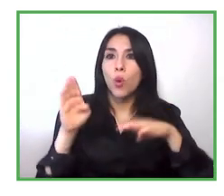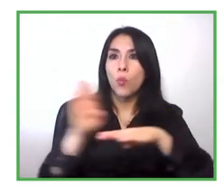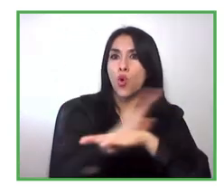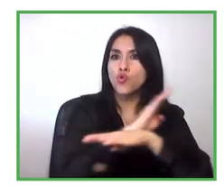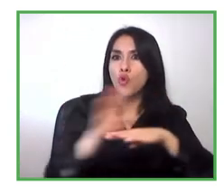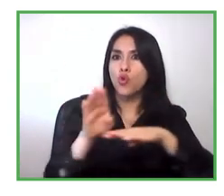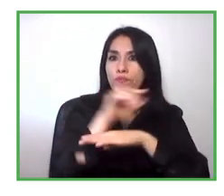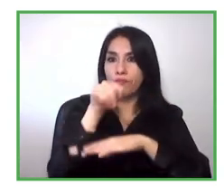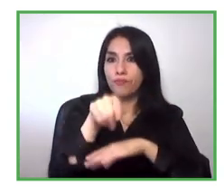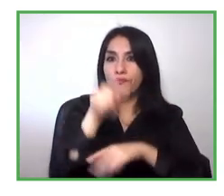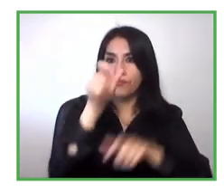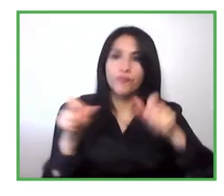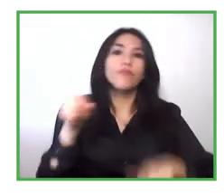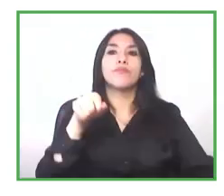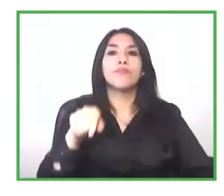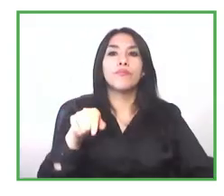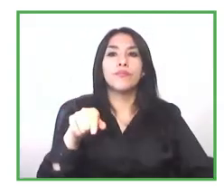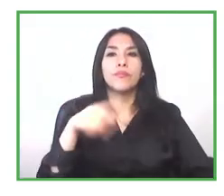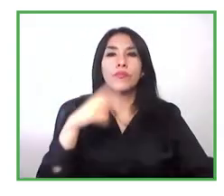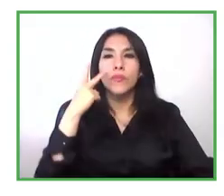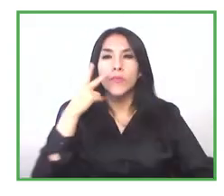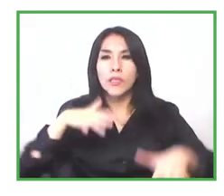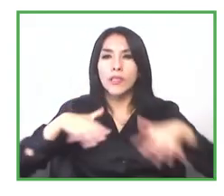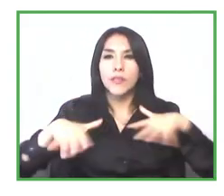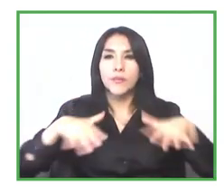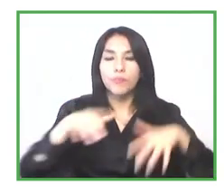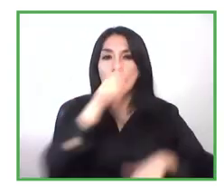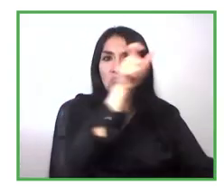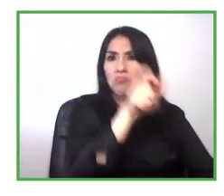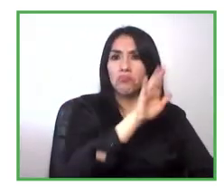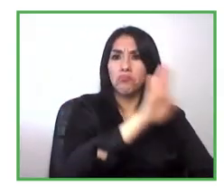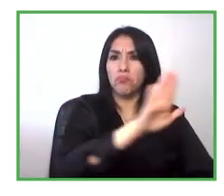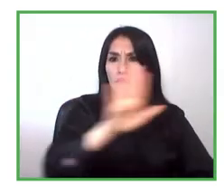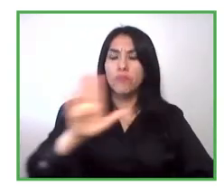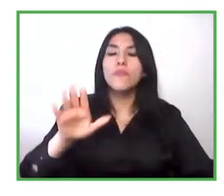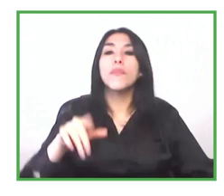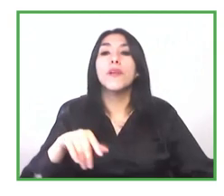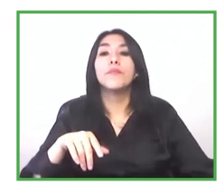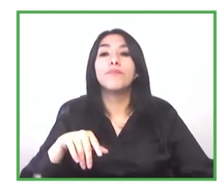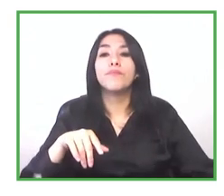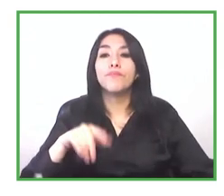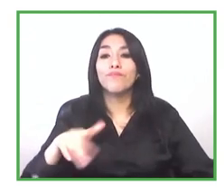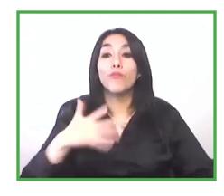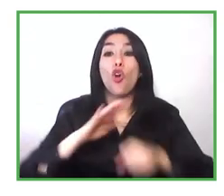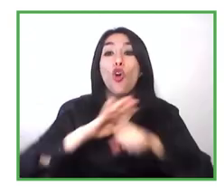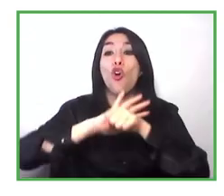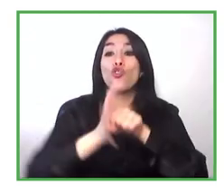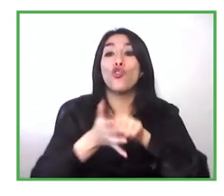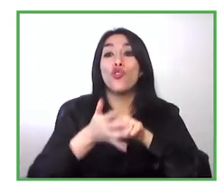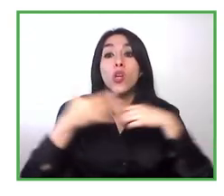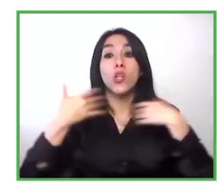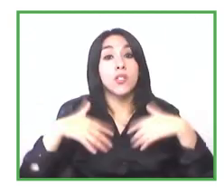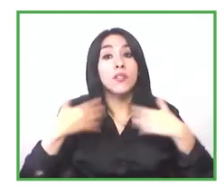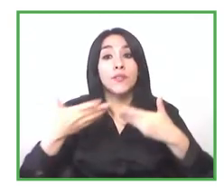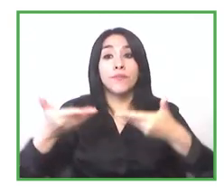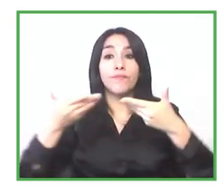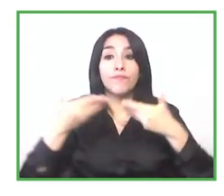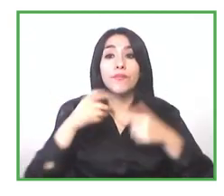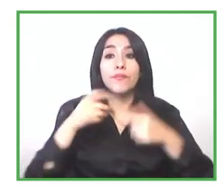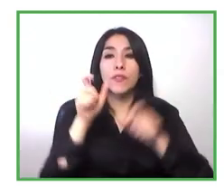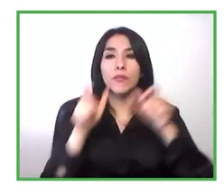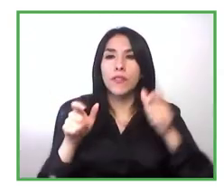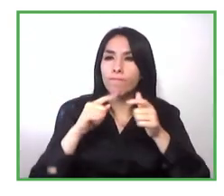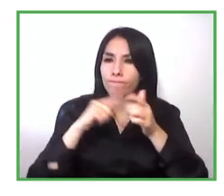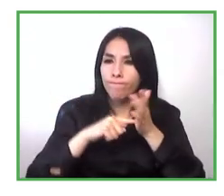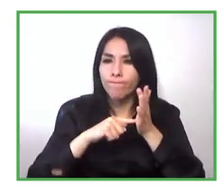today this pandemic and one of the main issues that has posed for beneficiaries is how to trade their